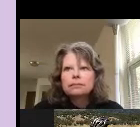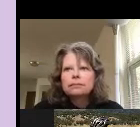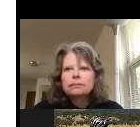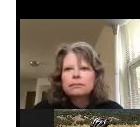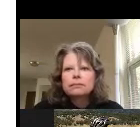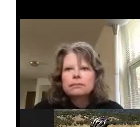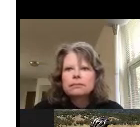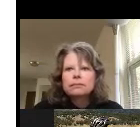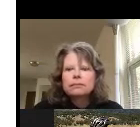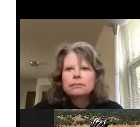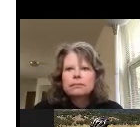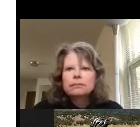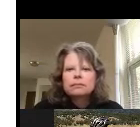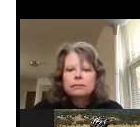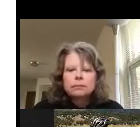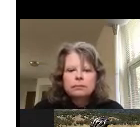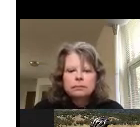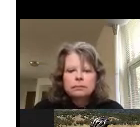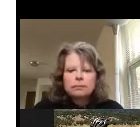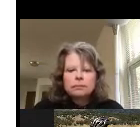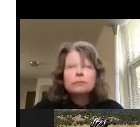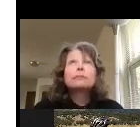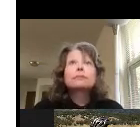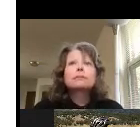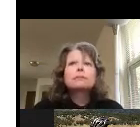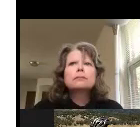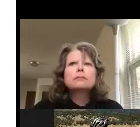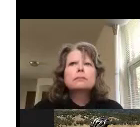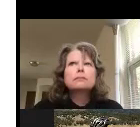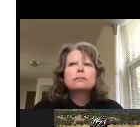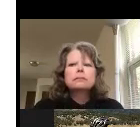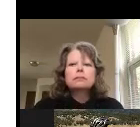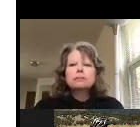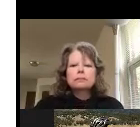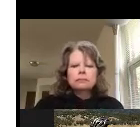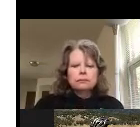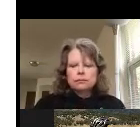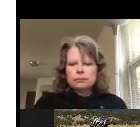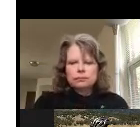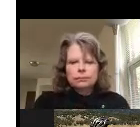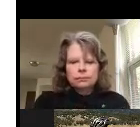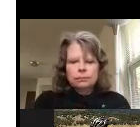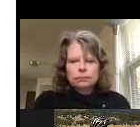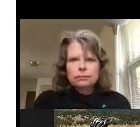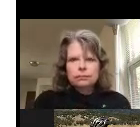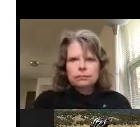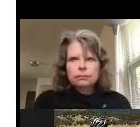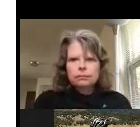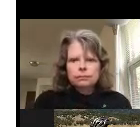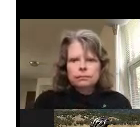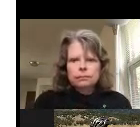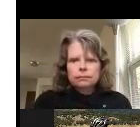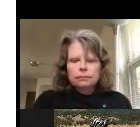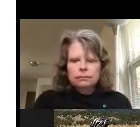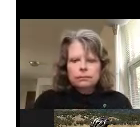um finally the major differences between